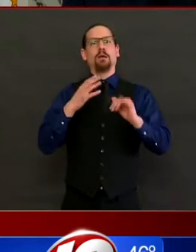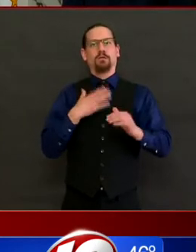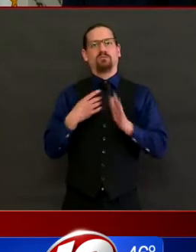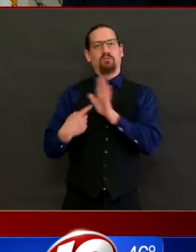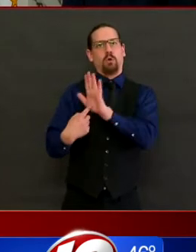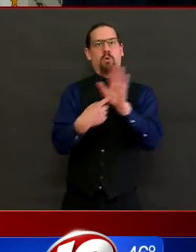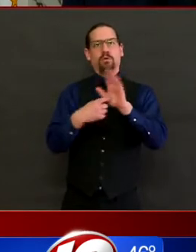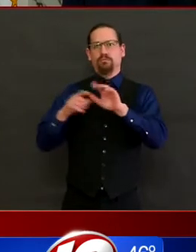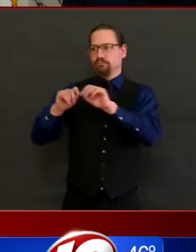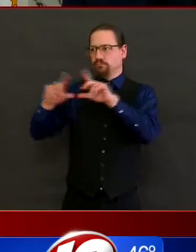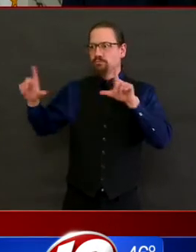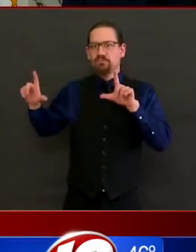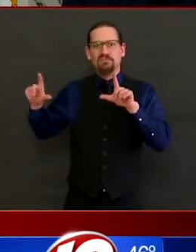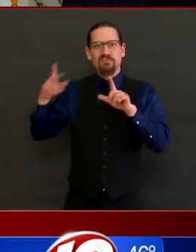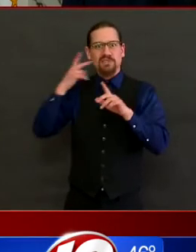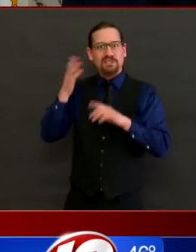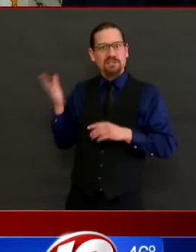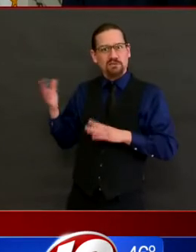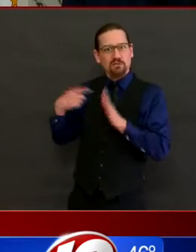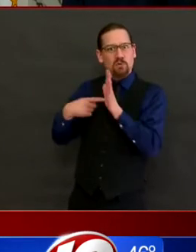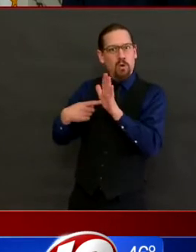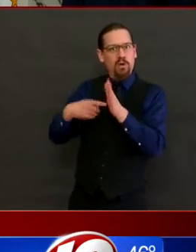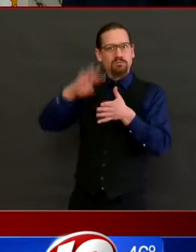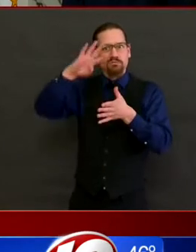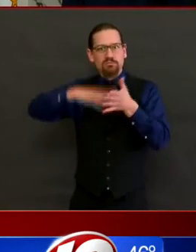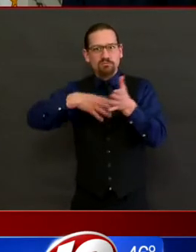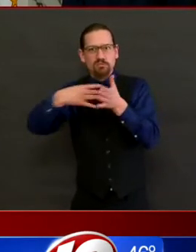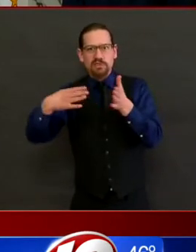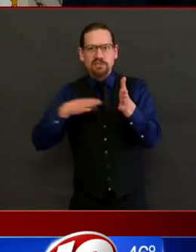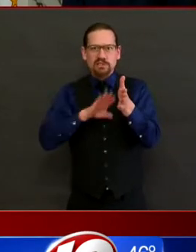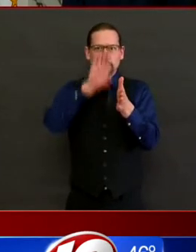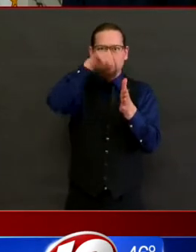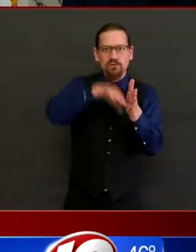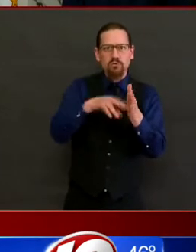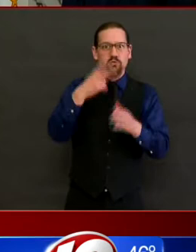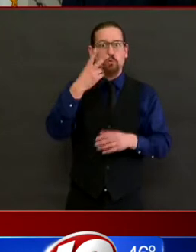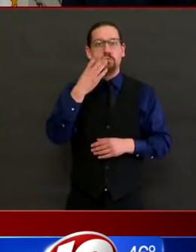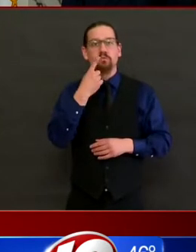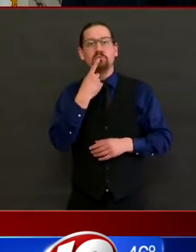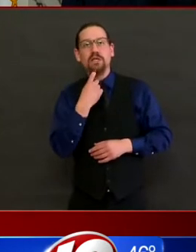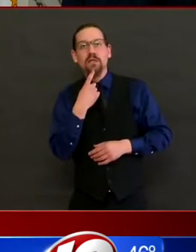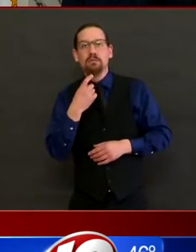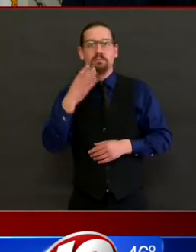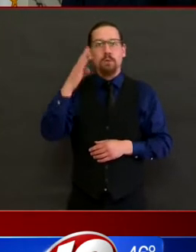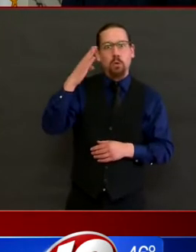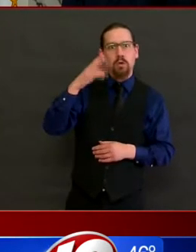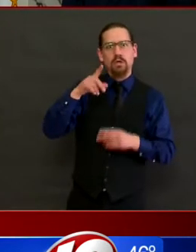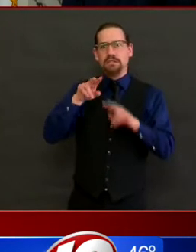difference and only you continuing will allow us to have the outcomes that we're striving for.